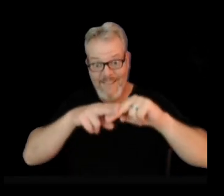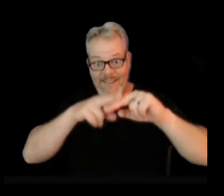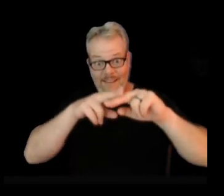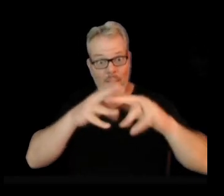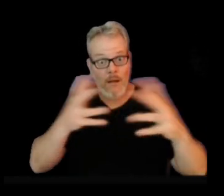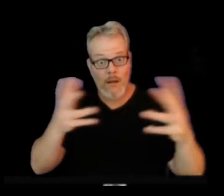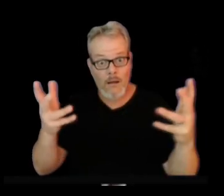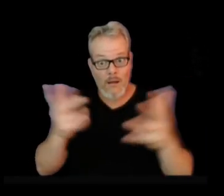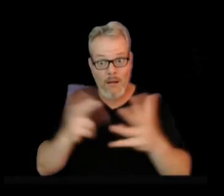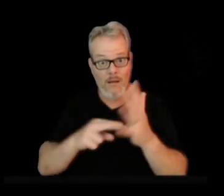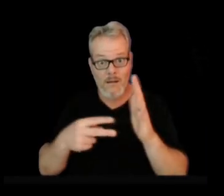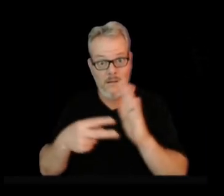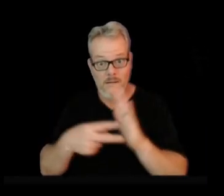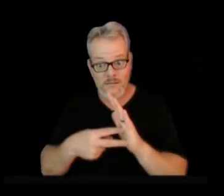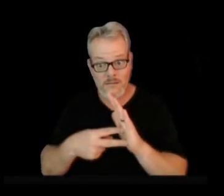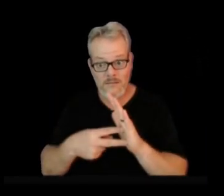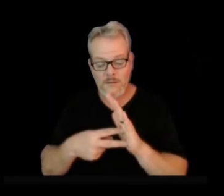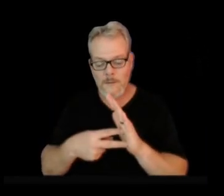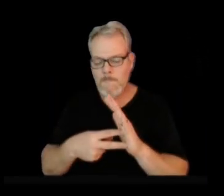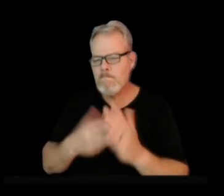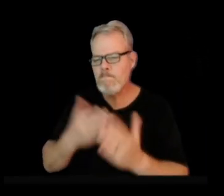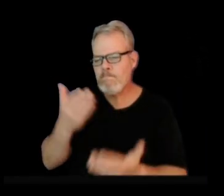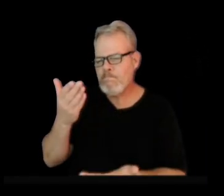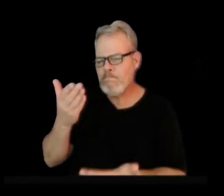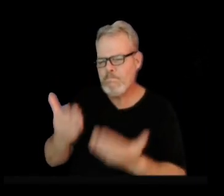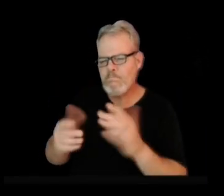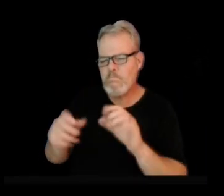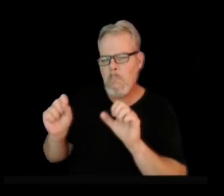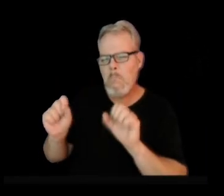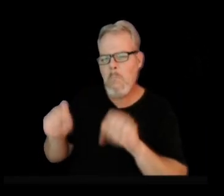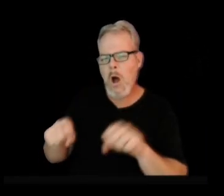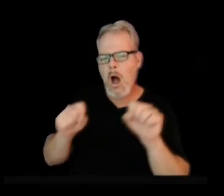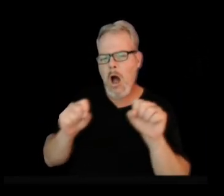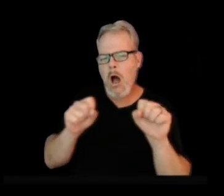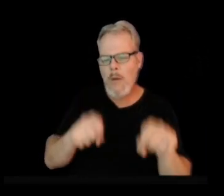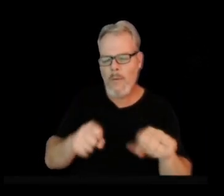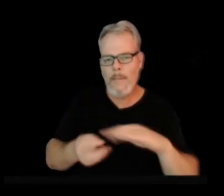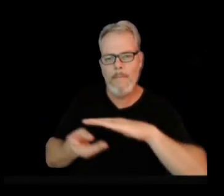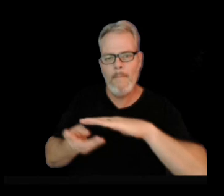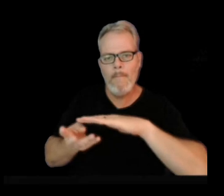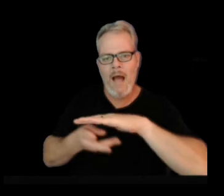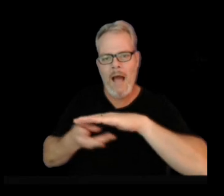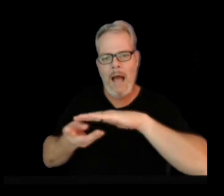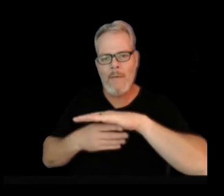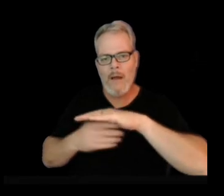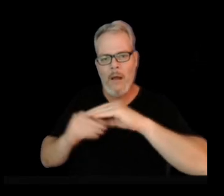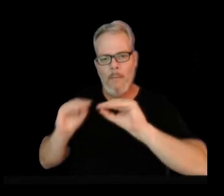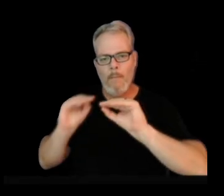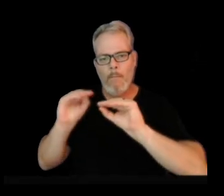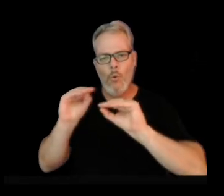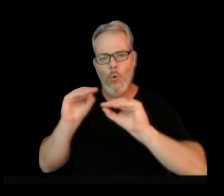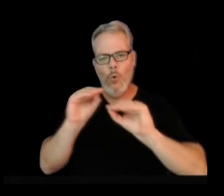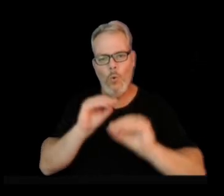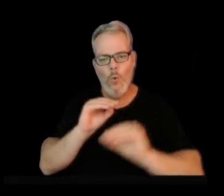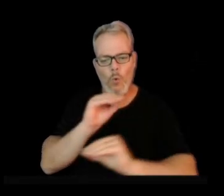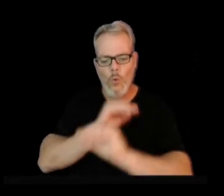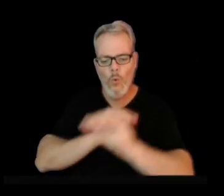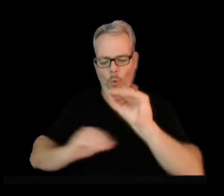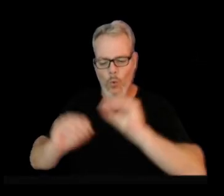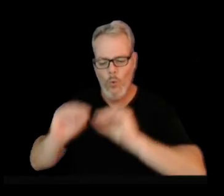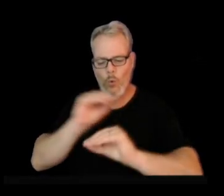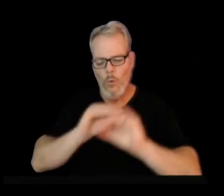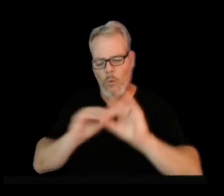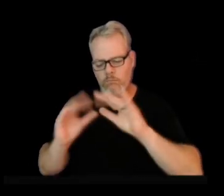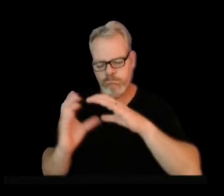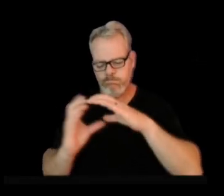that raises a possibility that magma is actually moving into these areas of the rift. It's doing so with less